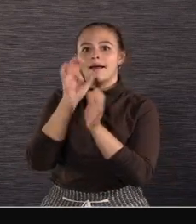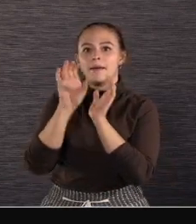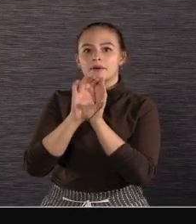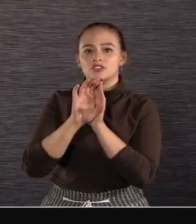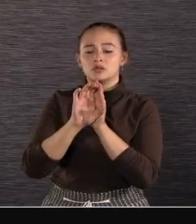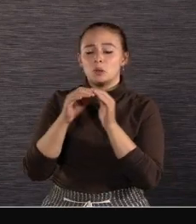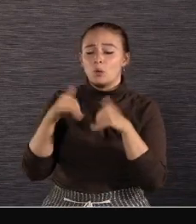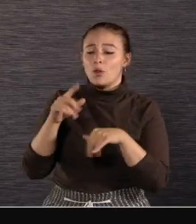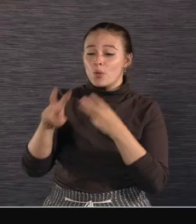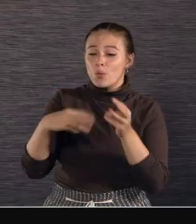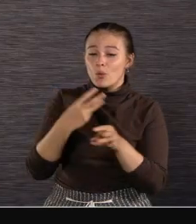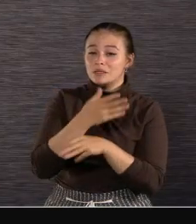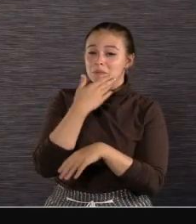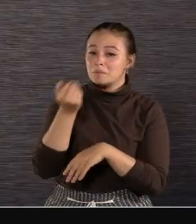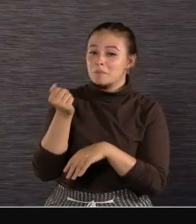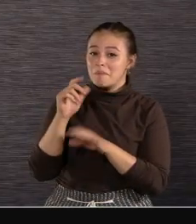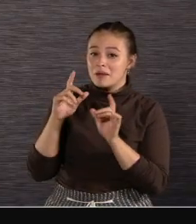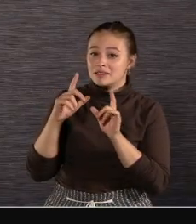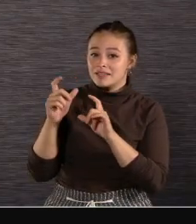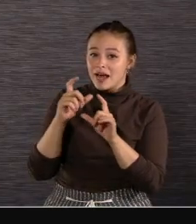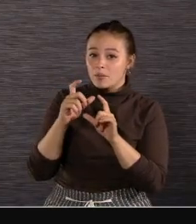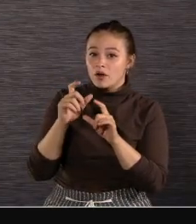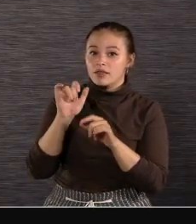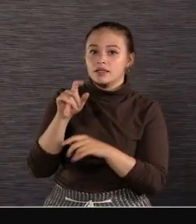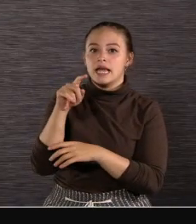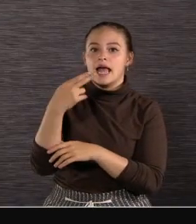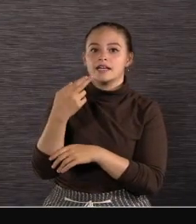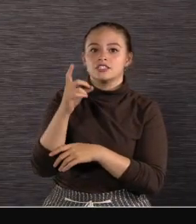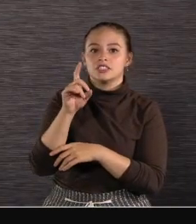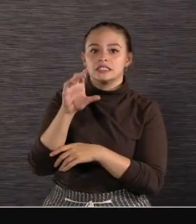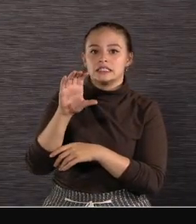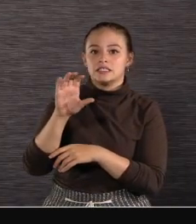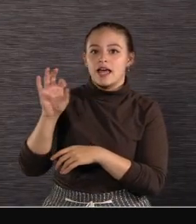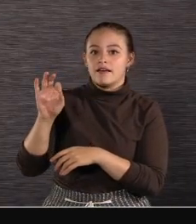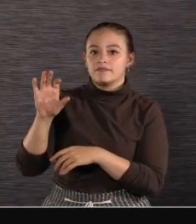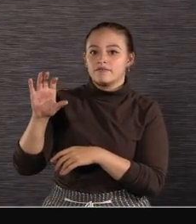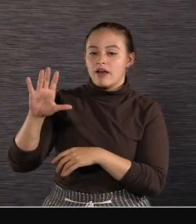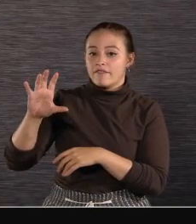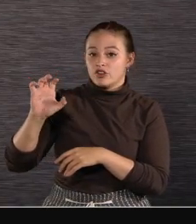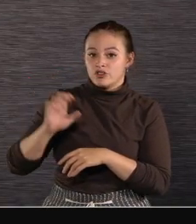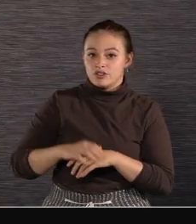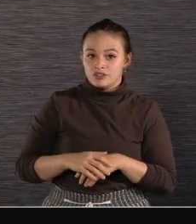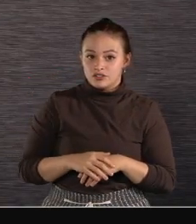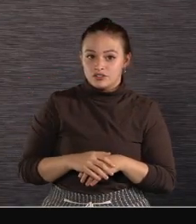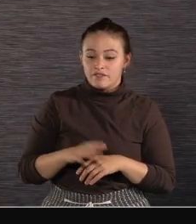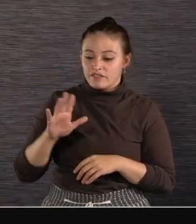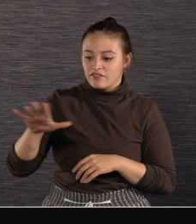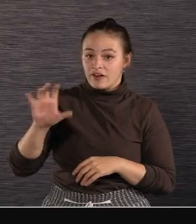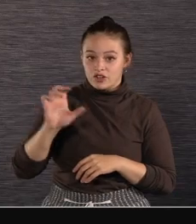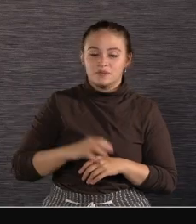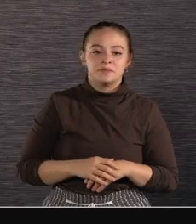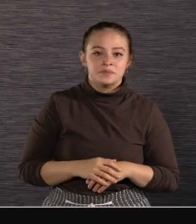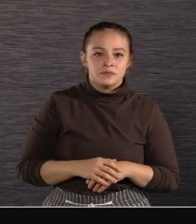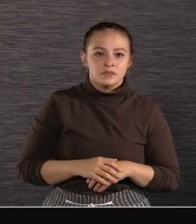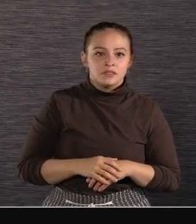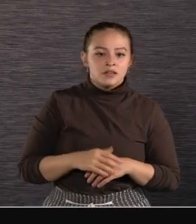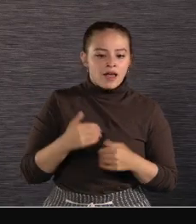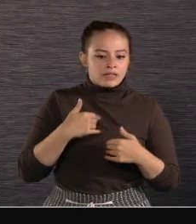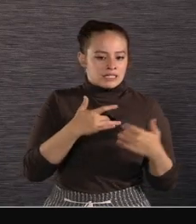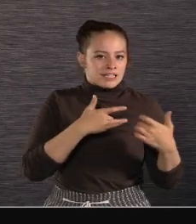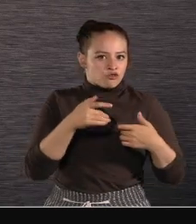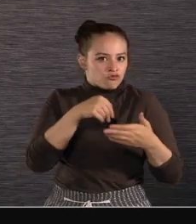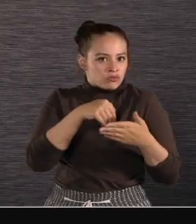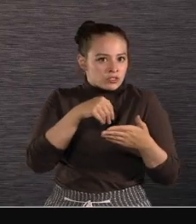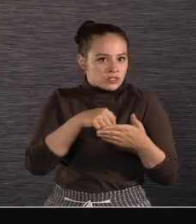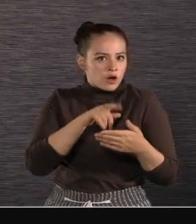worlds camera The HGC-F5500 Featuring a 4K Super 35 image sensor The camera delivers